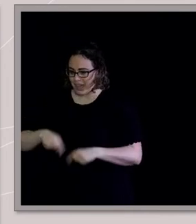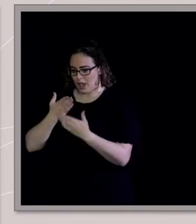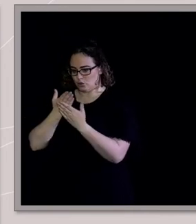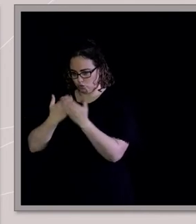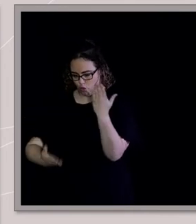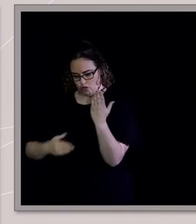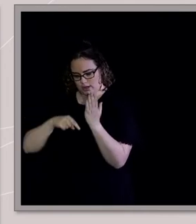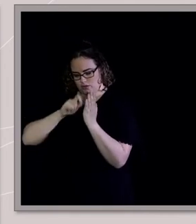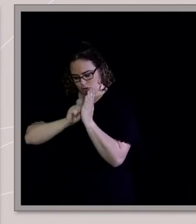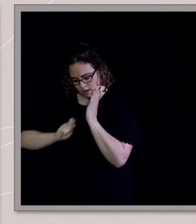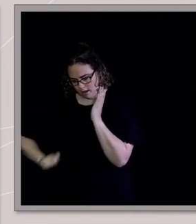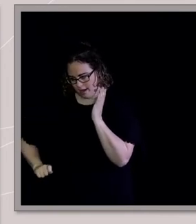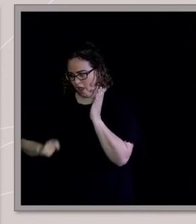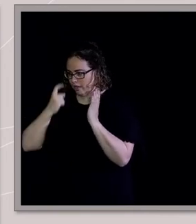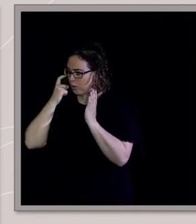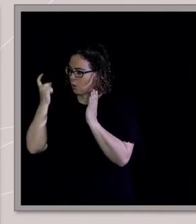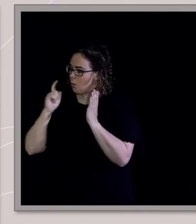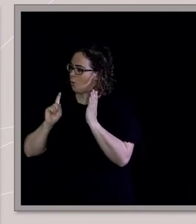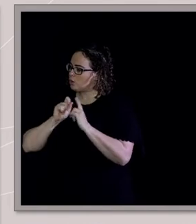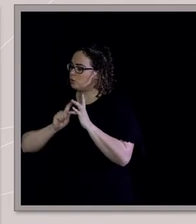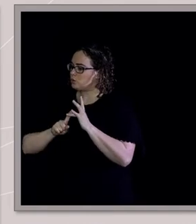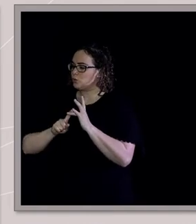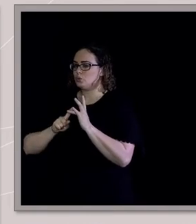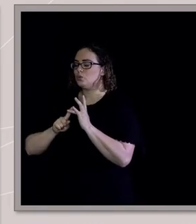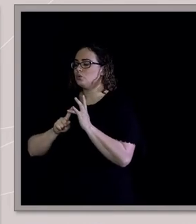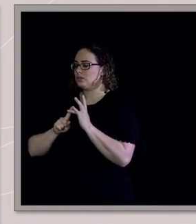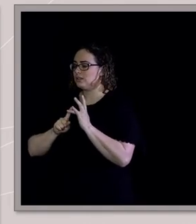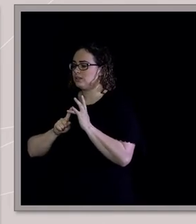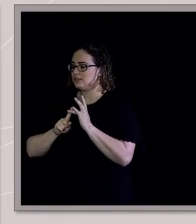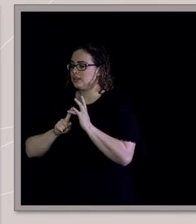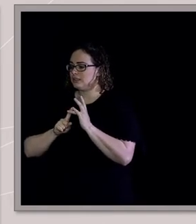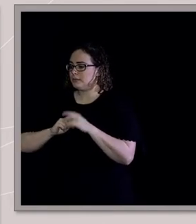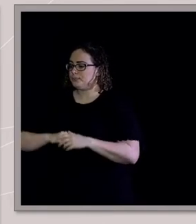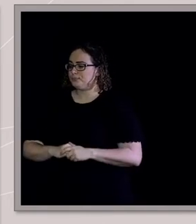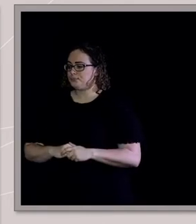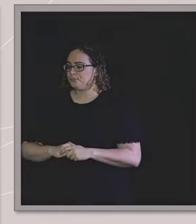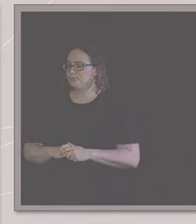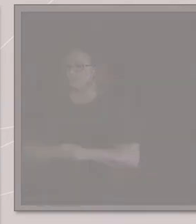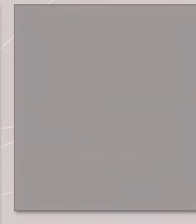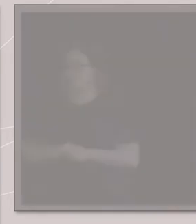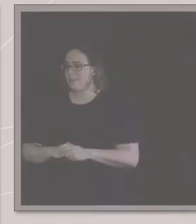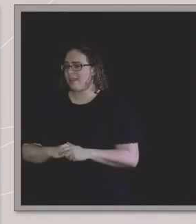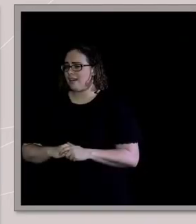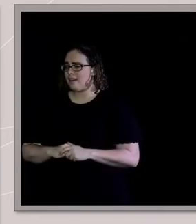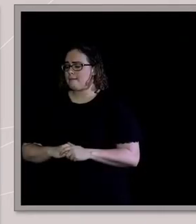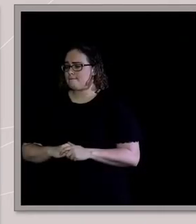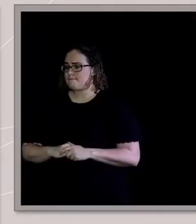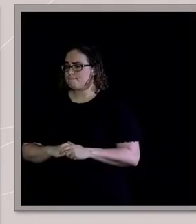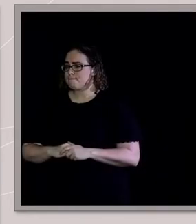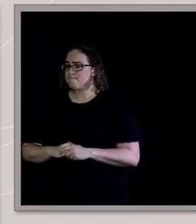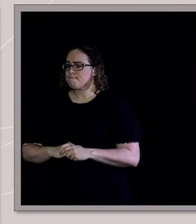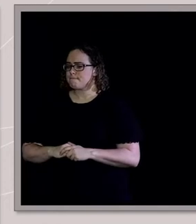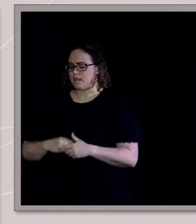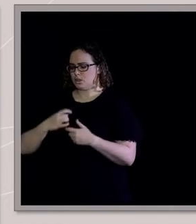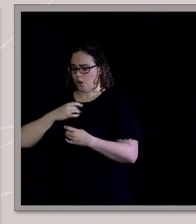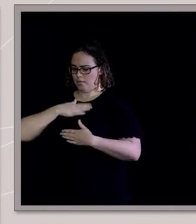And so to think that it's, it's, it's, it's just so powerful. And you know, I've done all this journalism